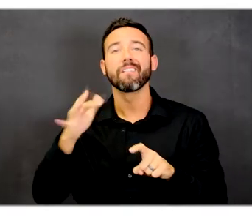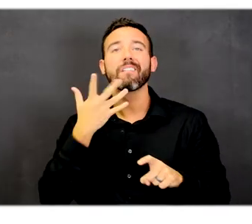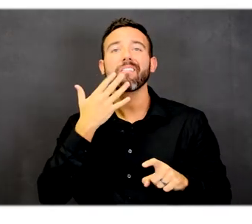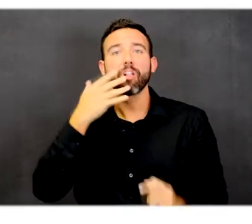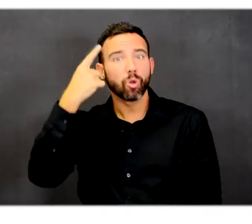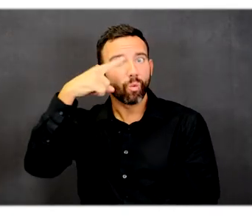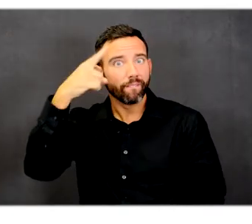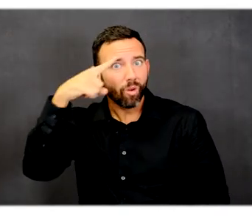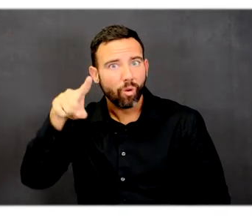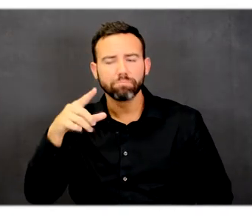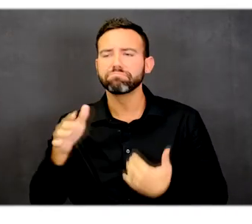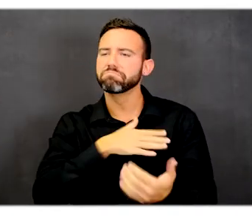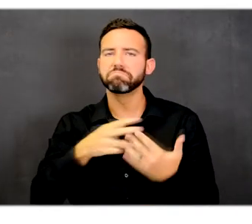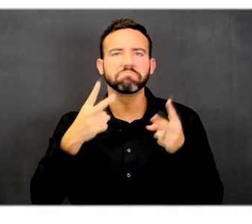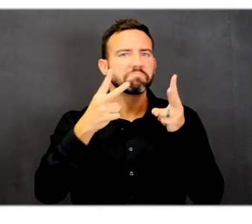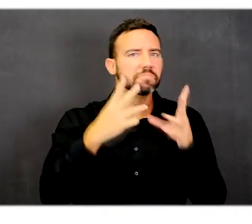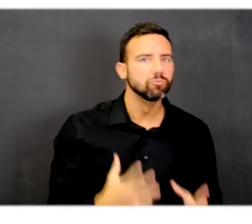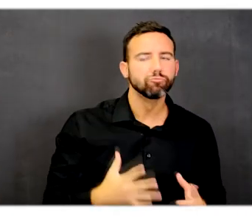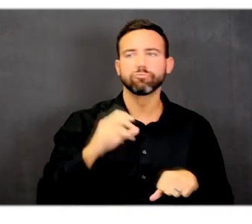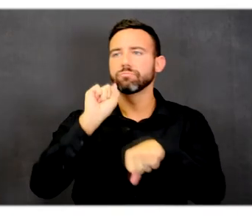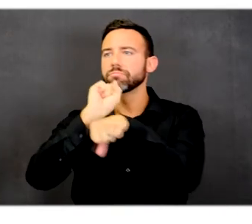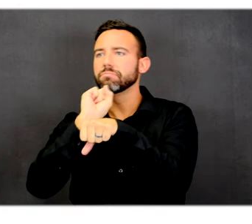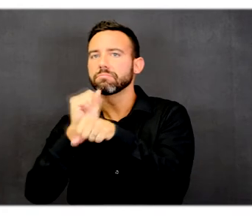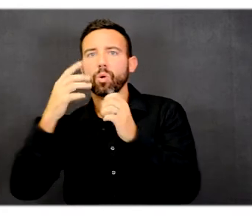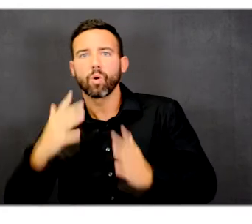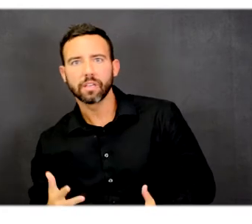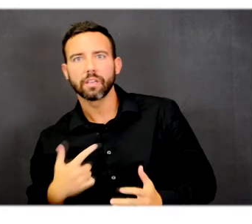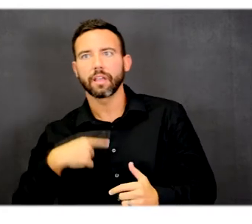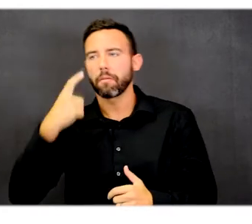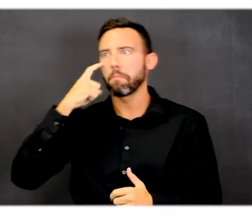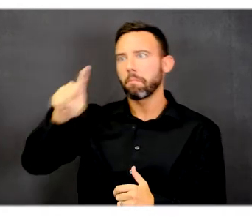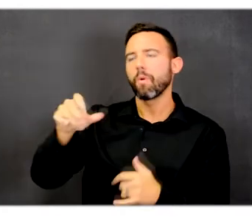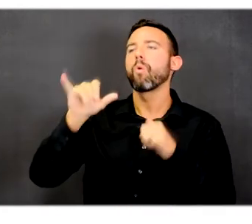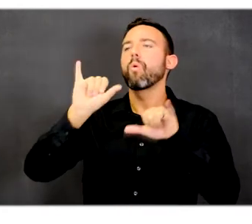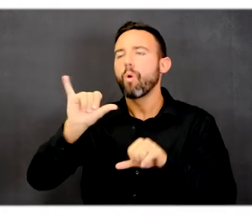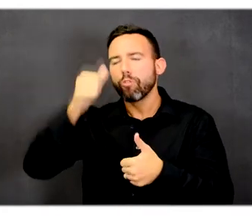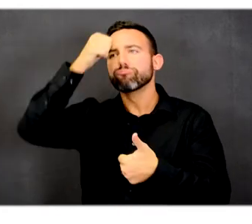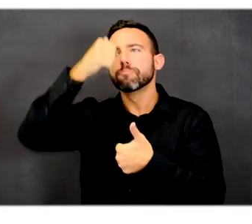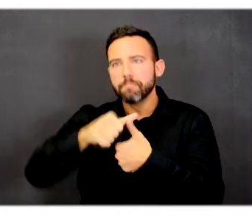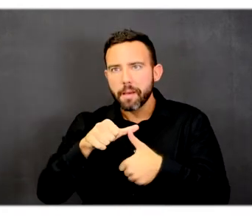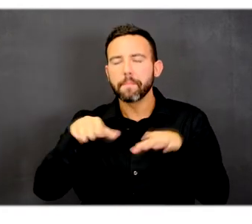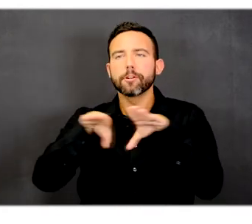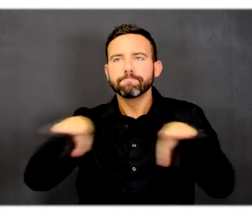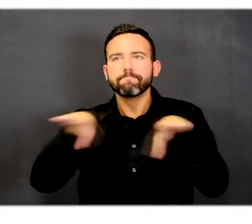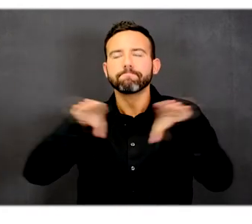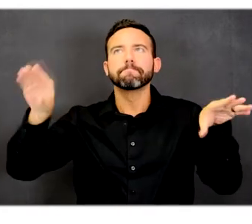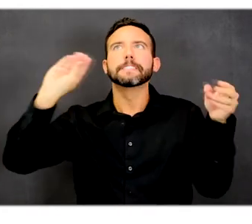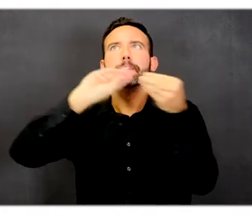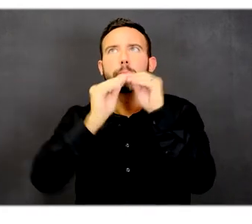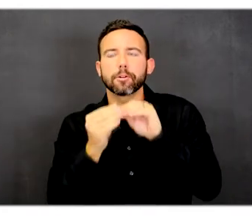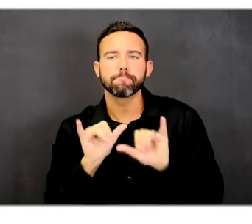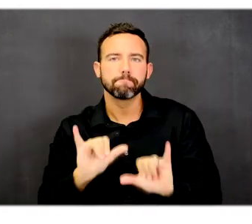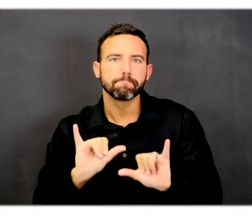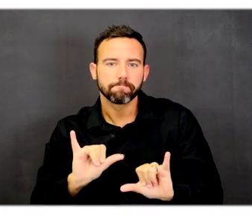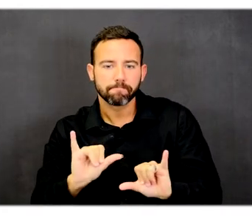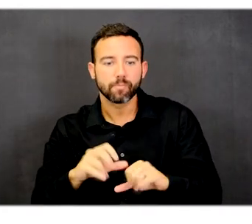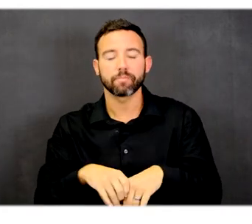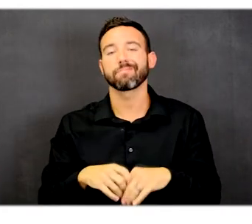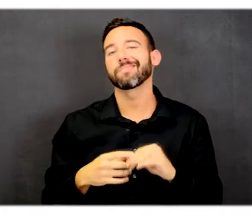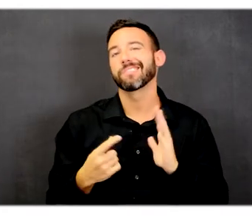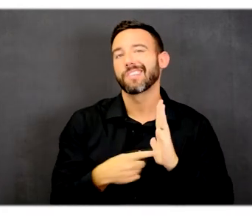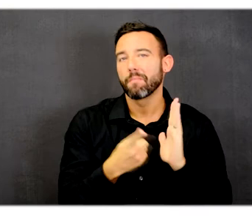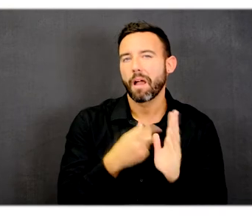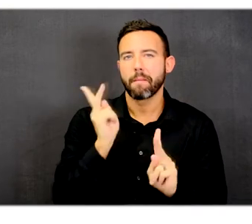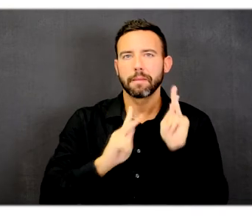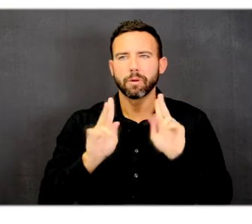employees of the parking garage floor. If there is an issue with being able to distinguish between colors, there are very